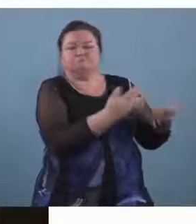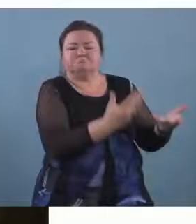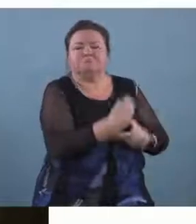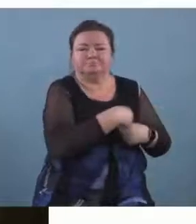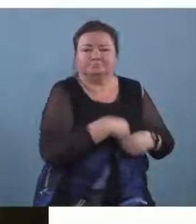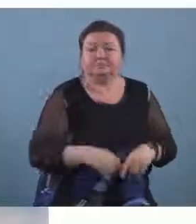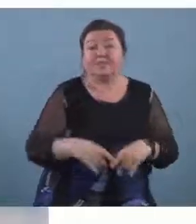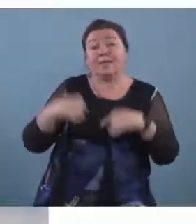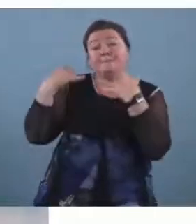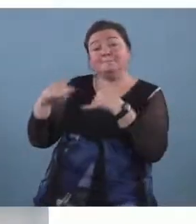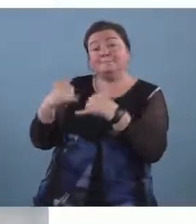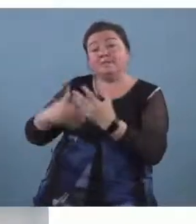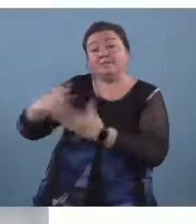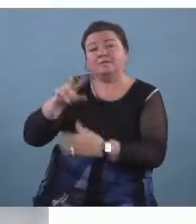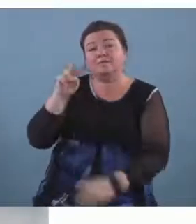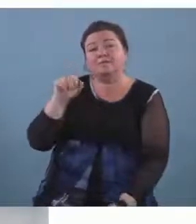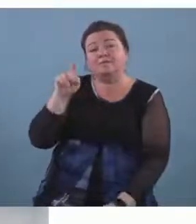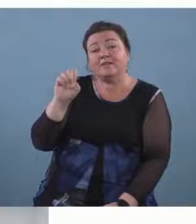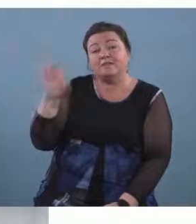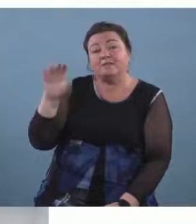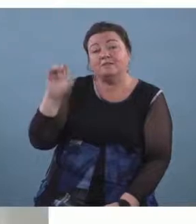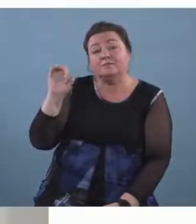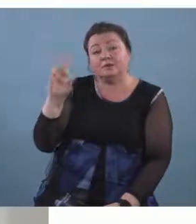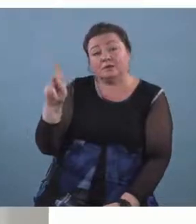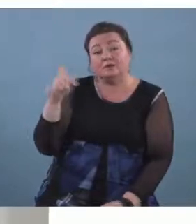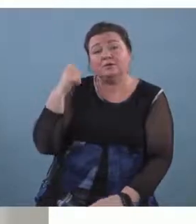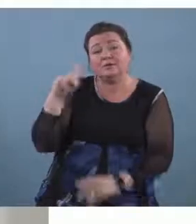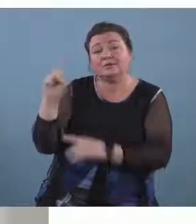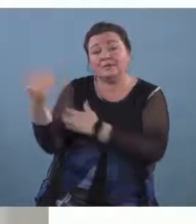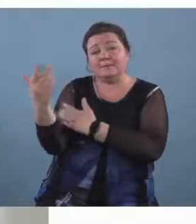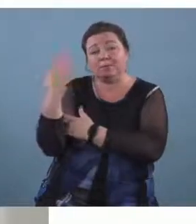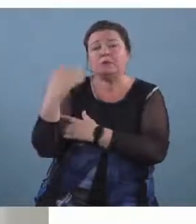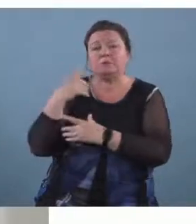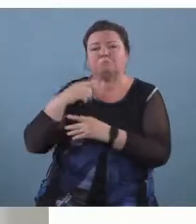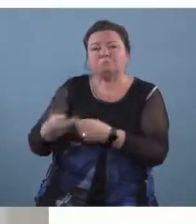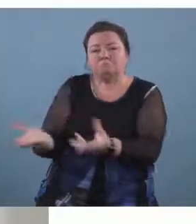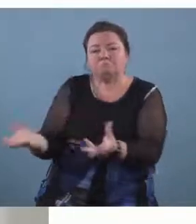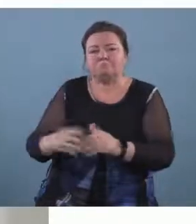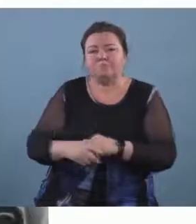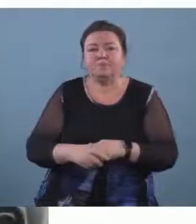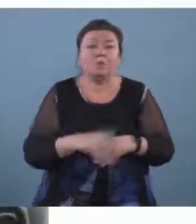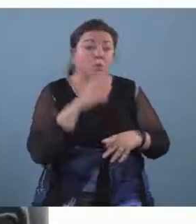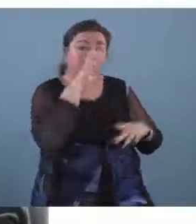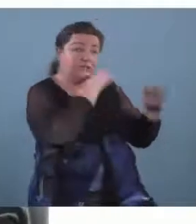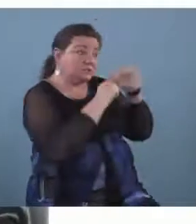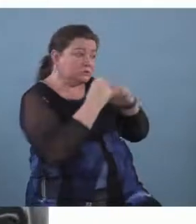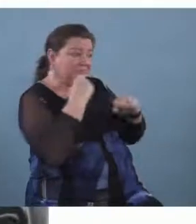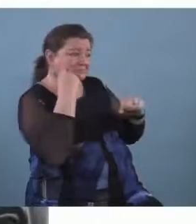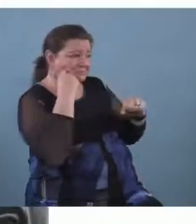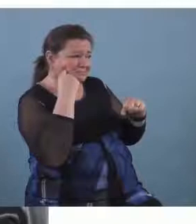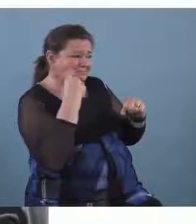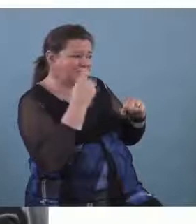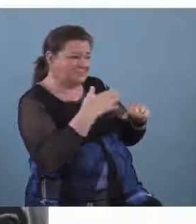happening at vale of york through york music forum on a saturday morning it's to assume that you can definitely just don't go